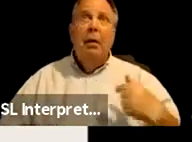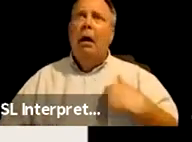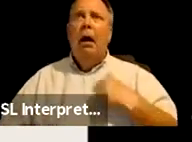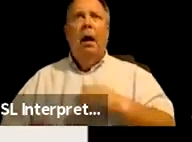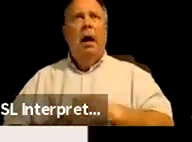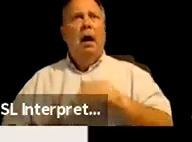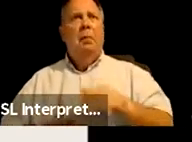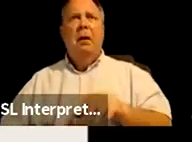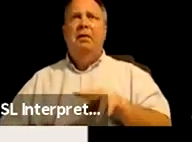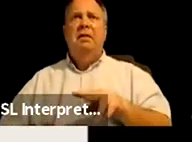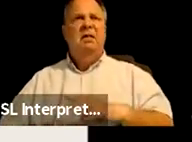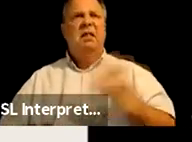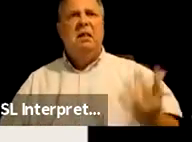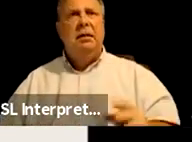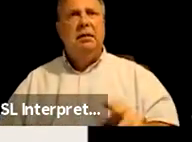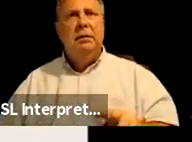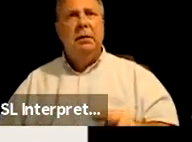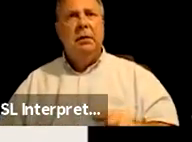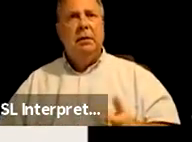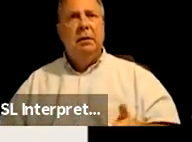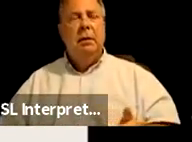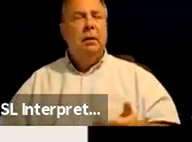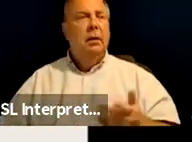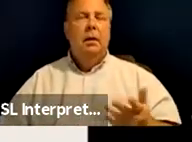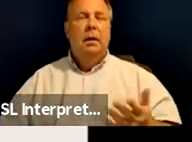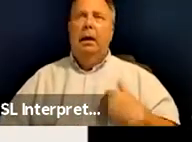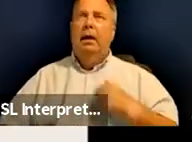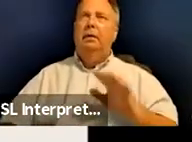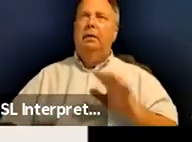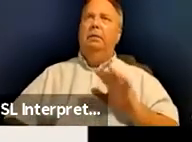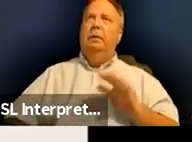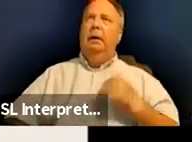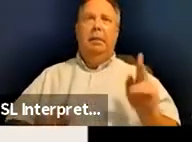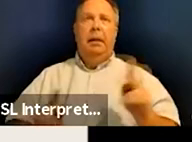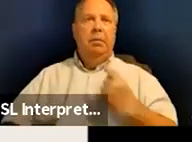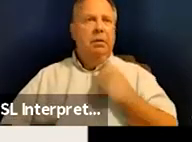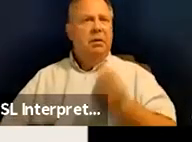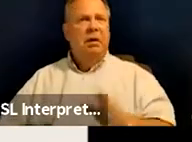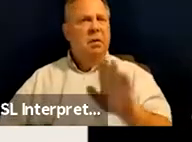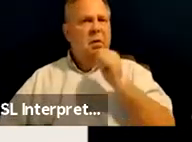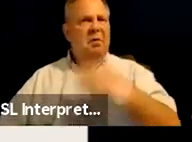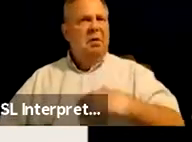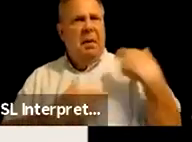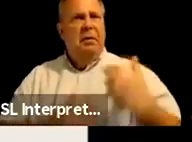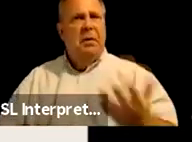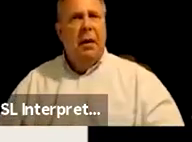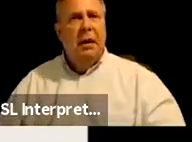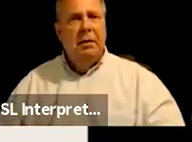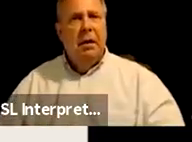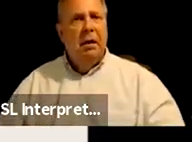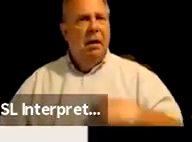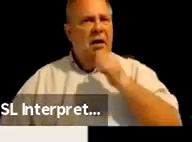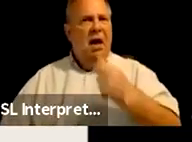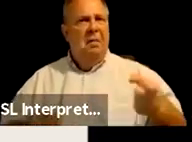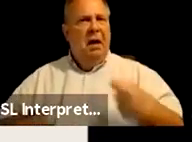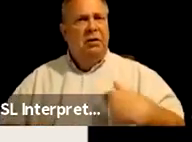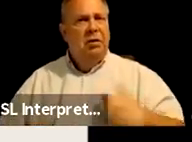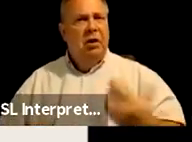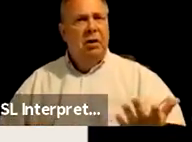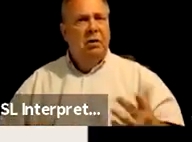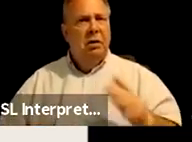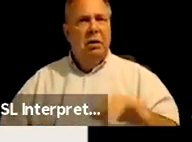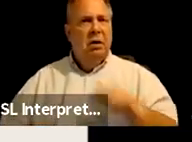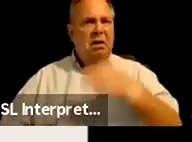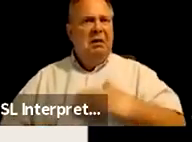met with hostility. Um, I've had people just say, well, it's not my responsibility. I'm not in charge. This isn't